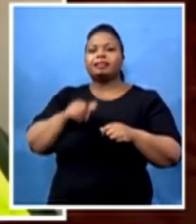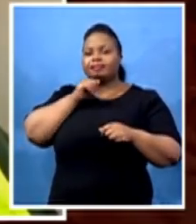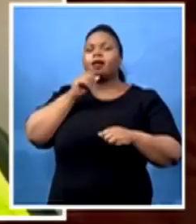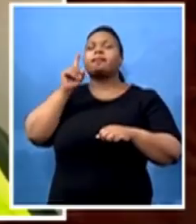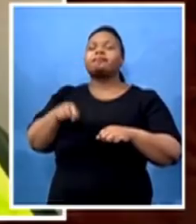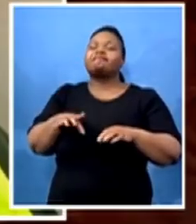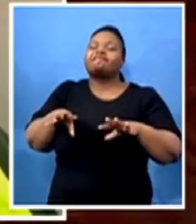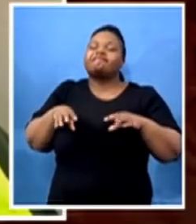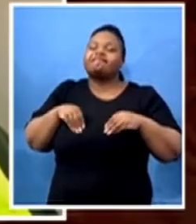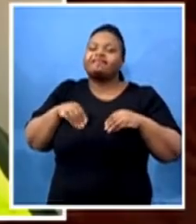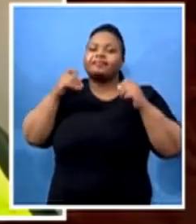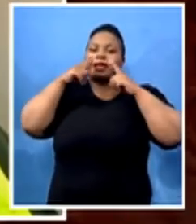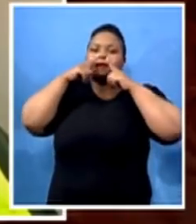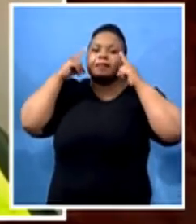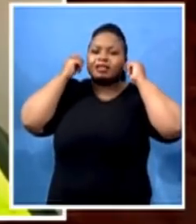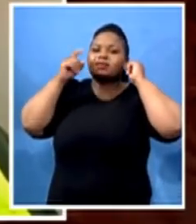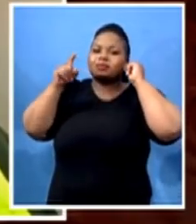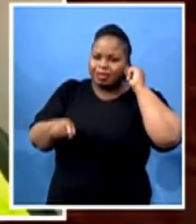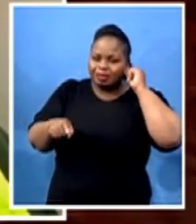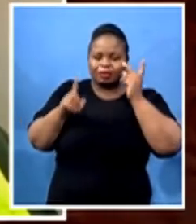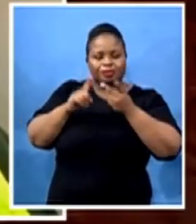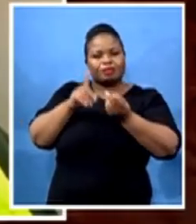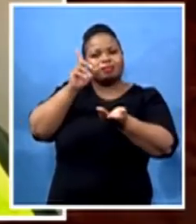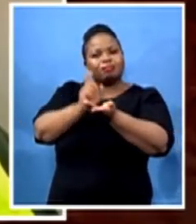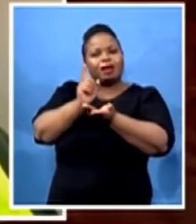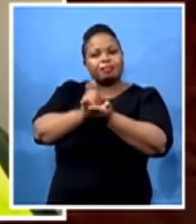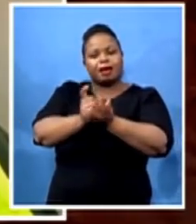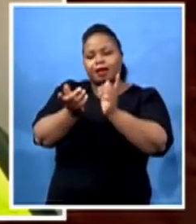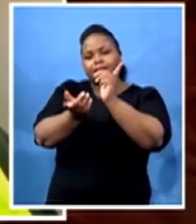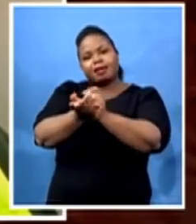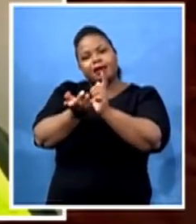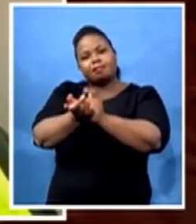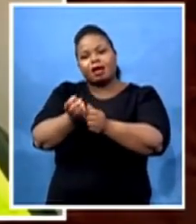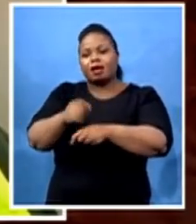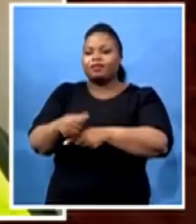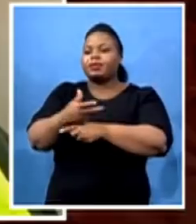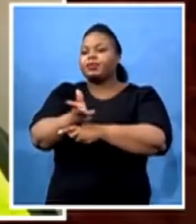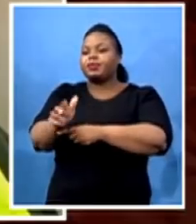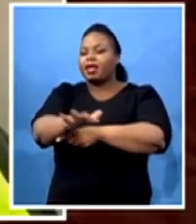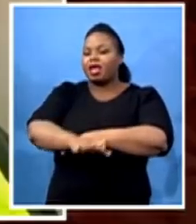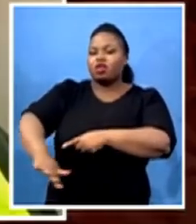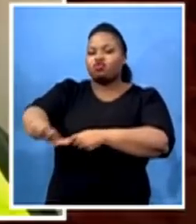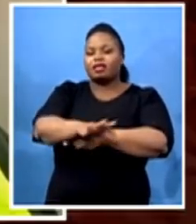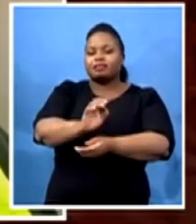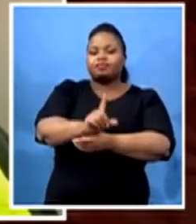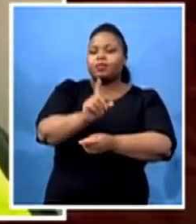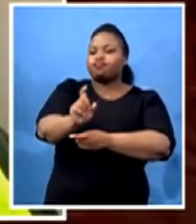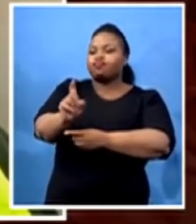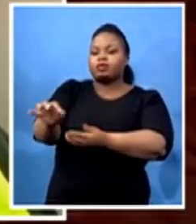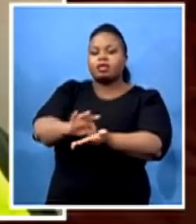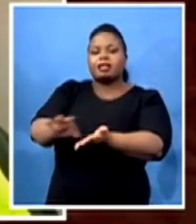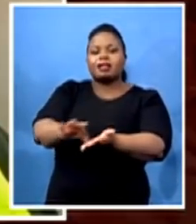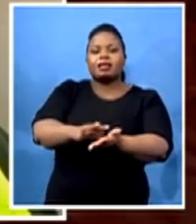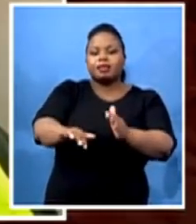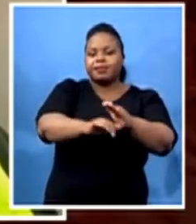that we sanitize our hands and also disinfect the surfaces. What I advise the people of Lipoko is that